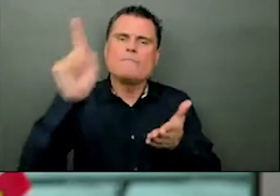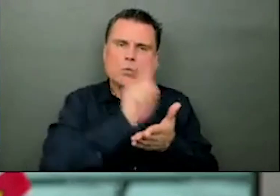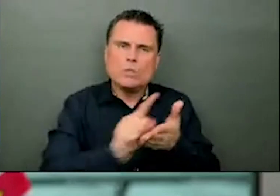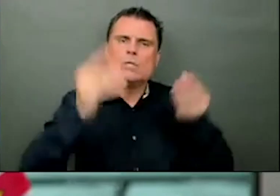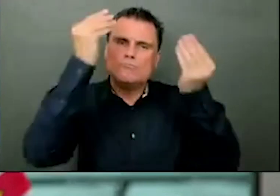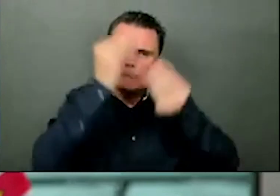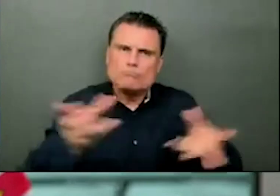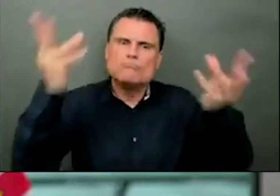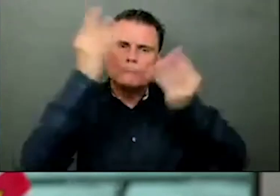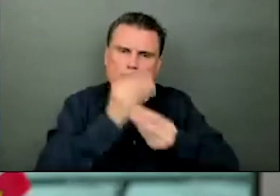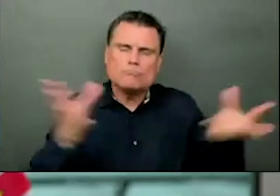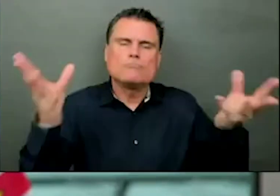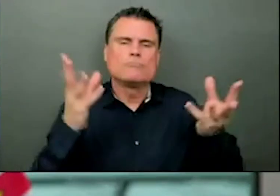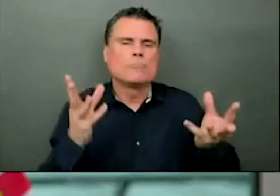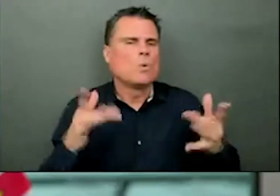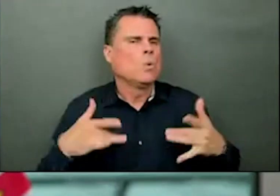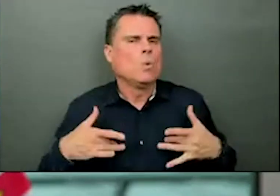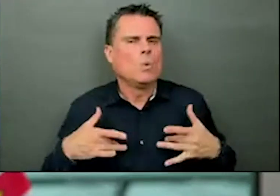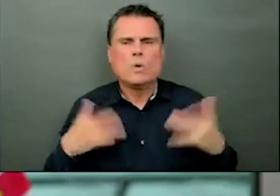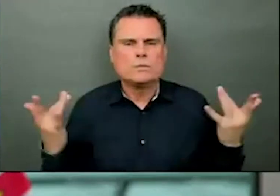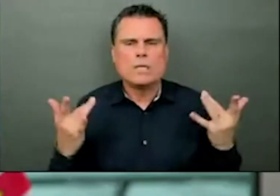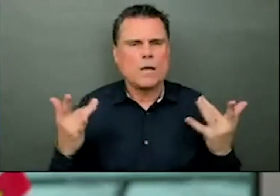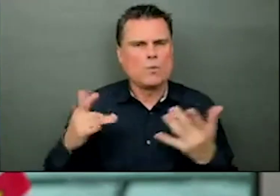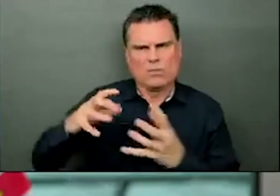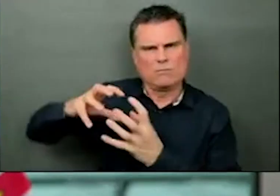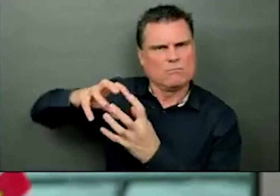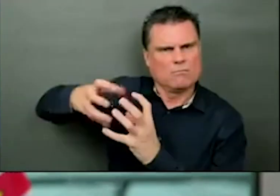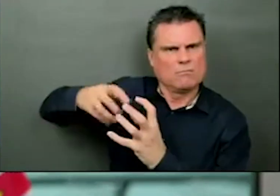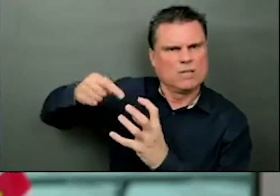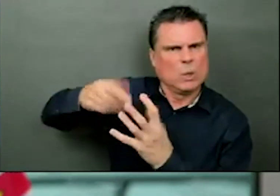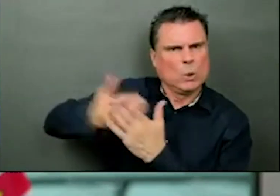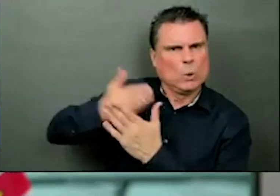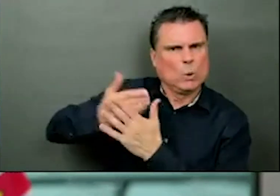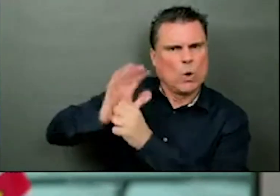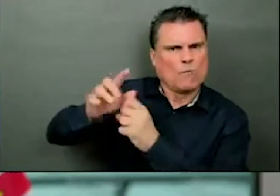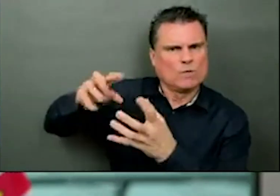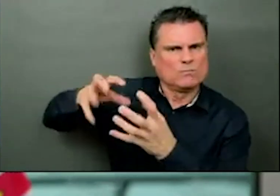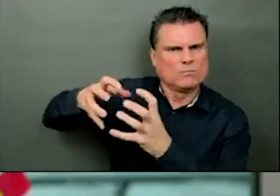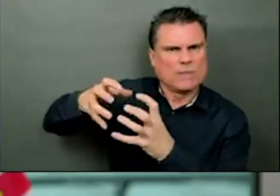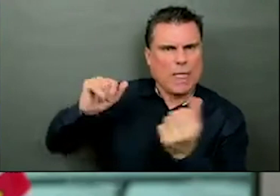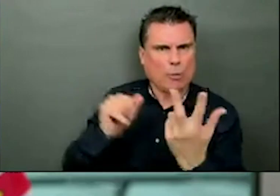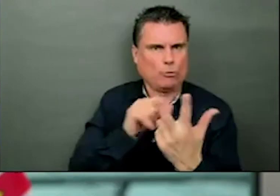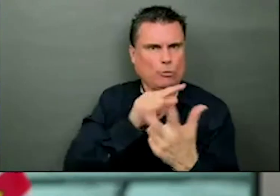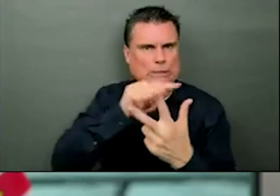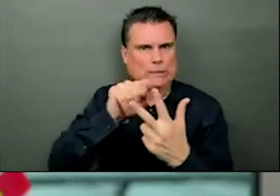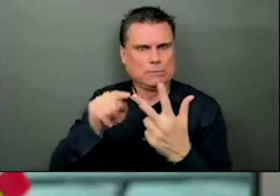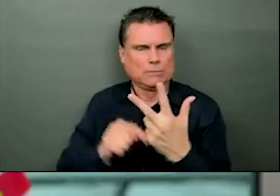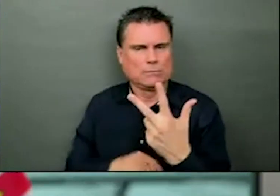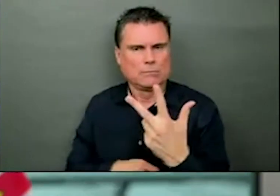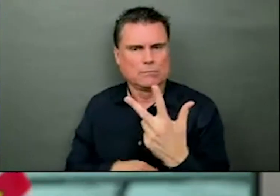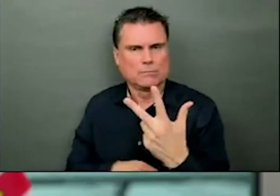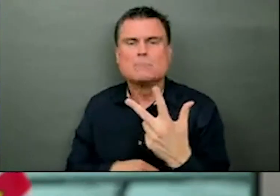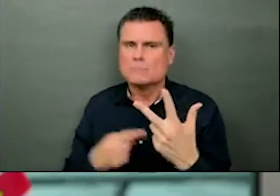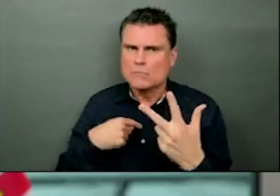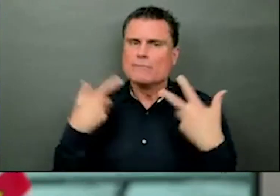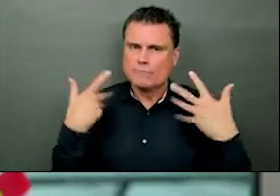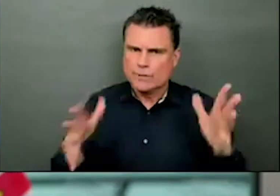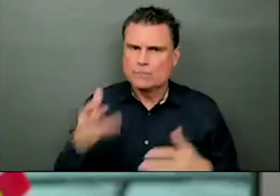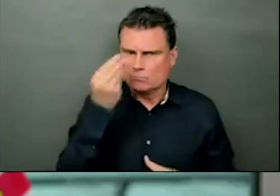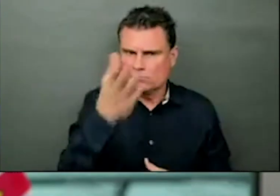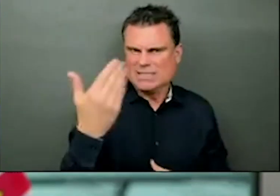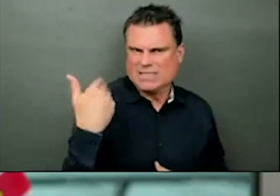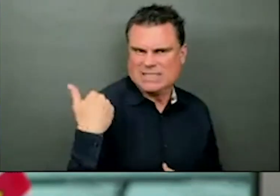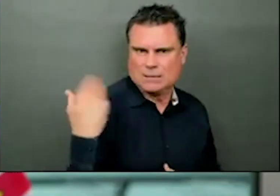as we continue our surveillance and I just reported them again today. Usually I do that on Mondays, but reported it today because we're